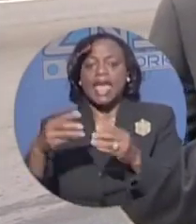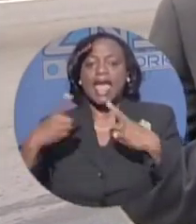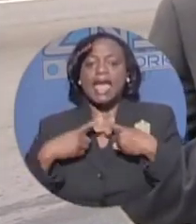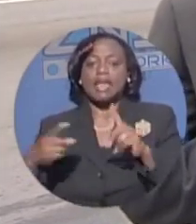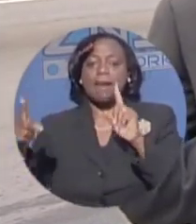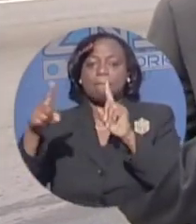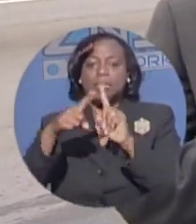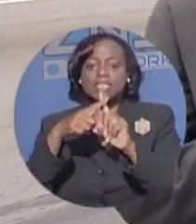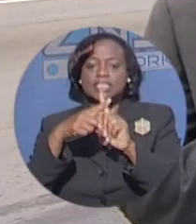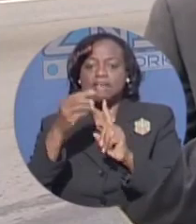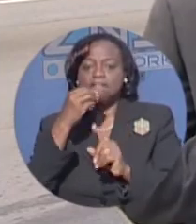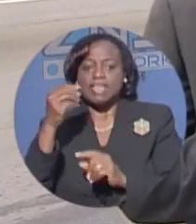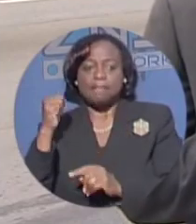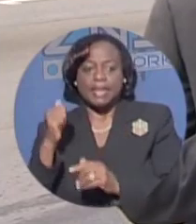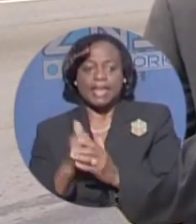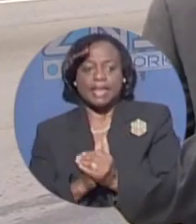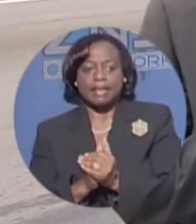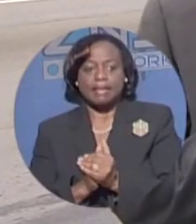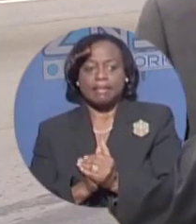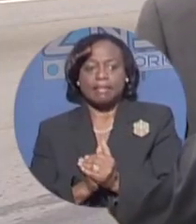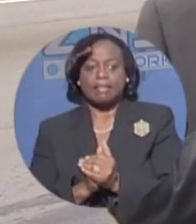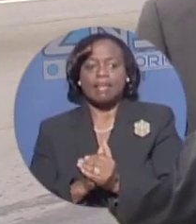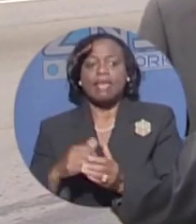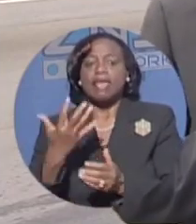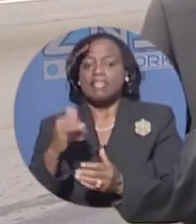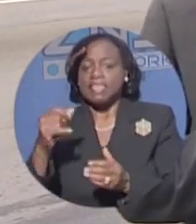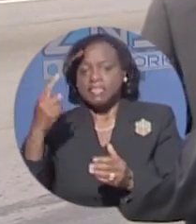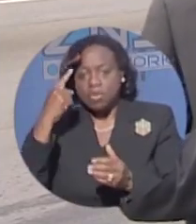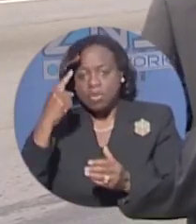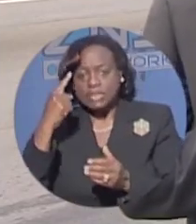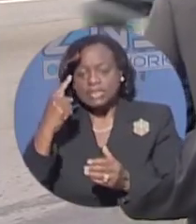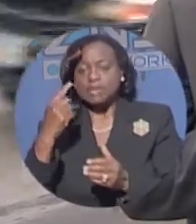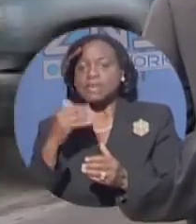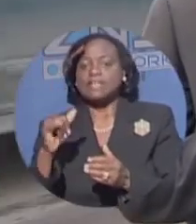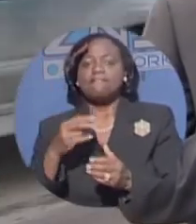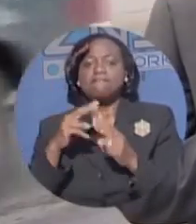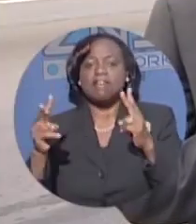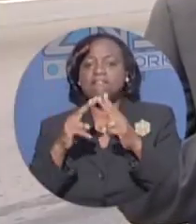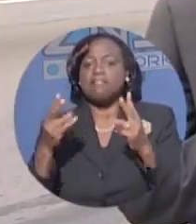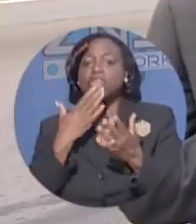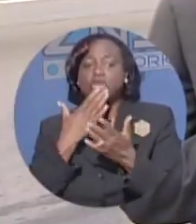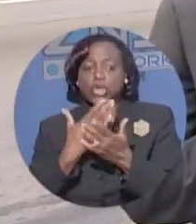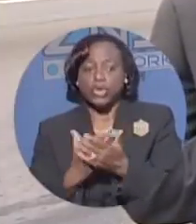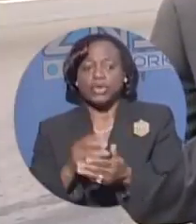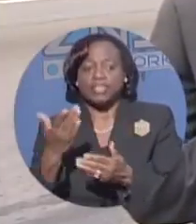organizers already committed to it being a quarterly event. Carla Palmer, ZNS News. ... ... ... ...